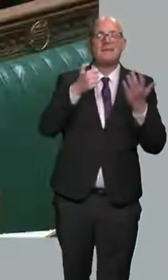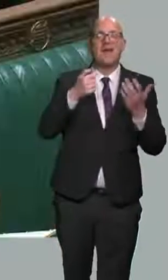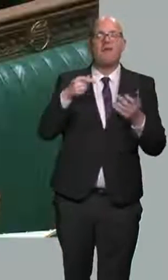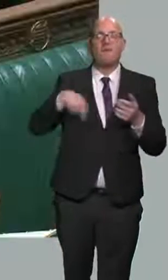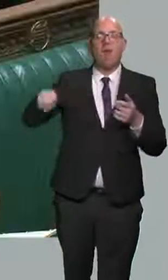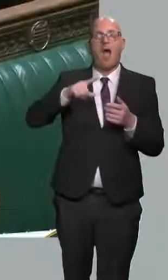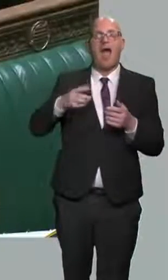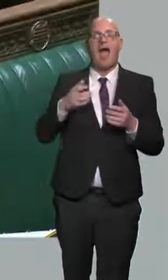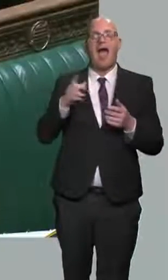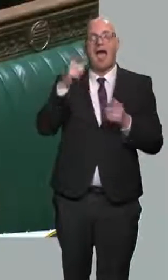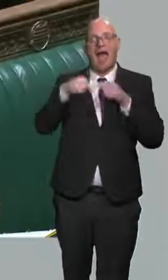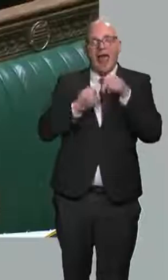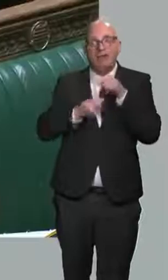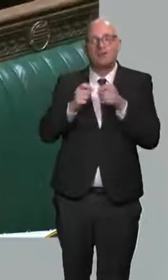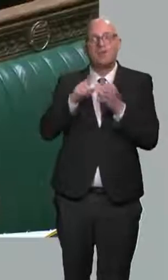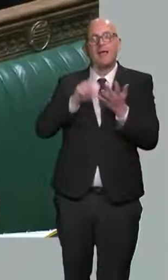bills.